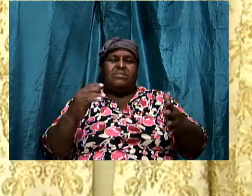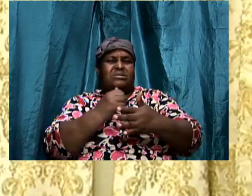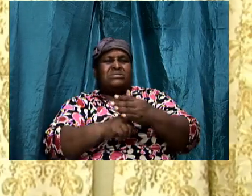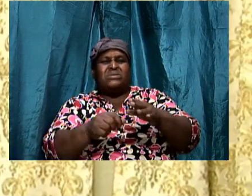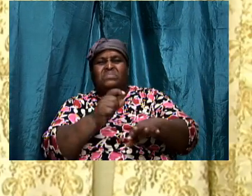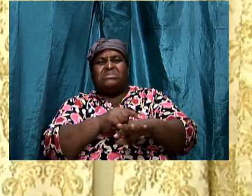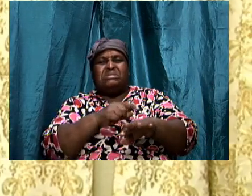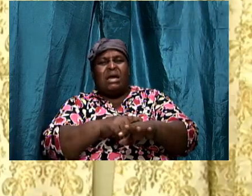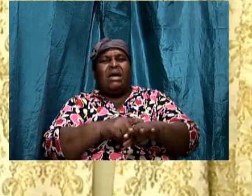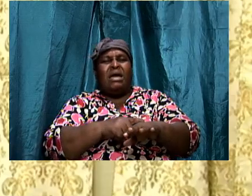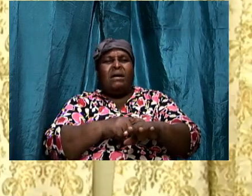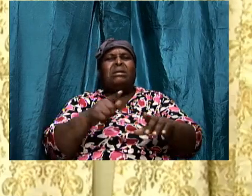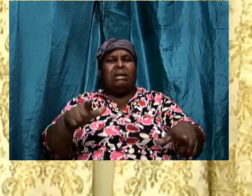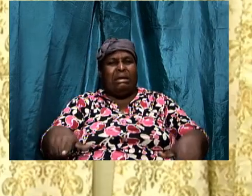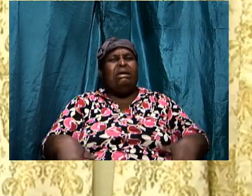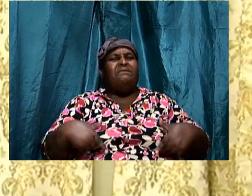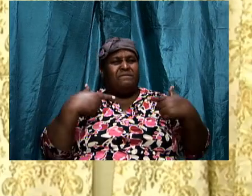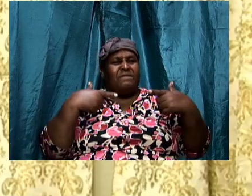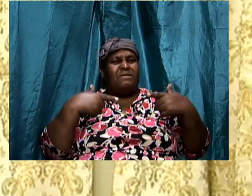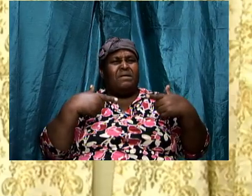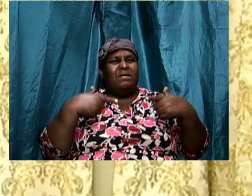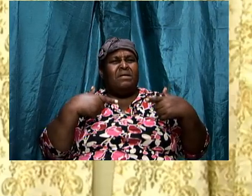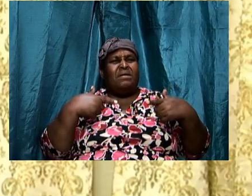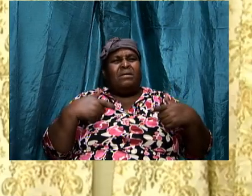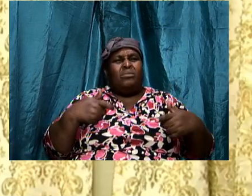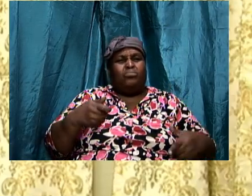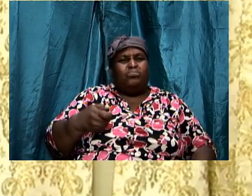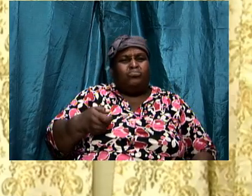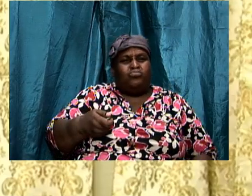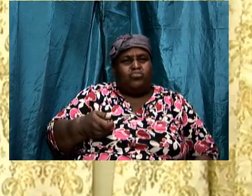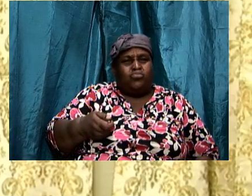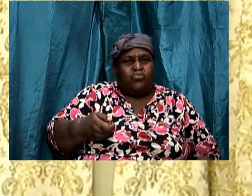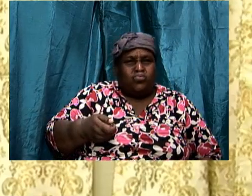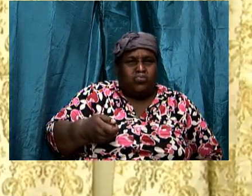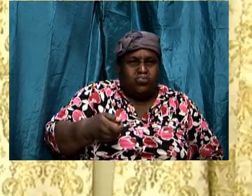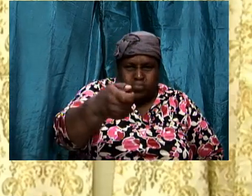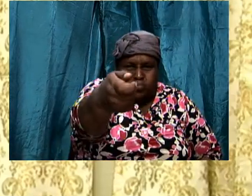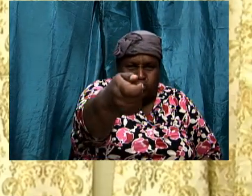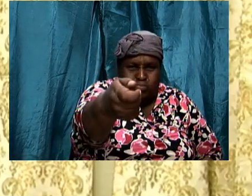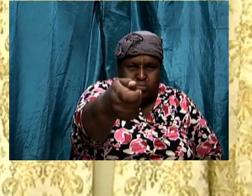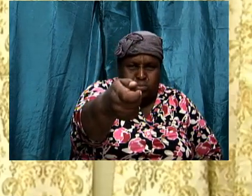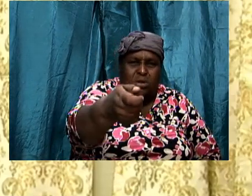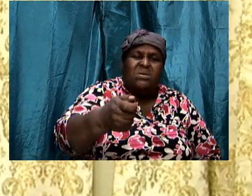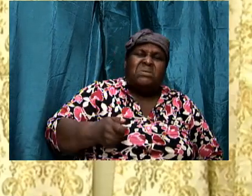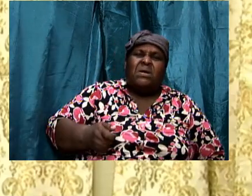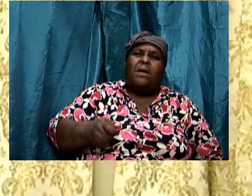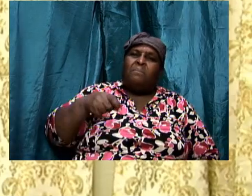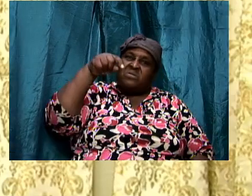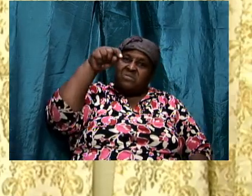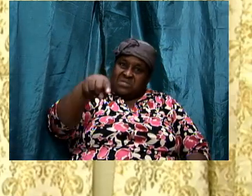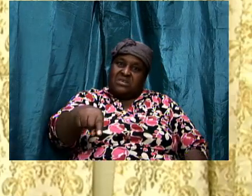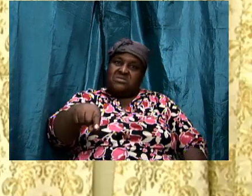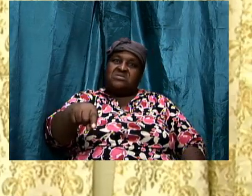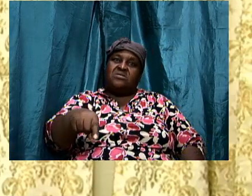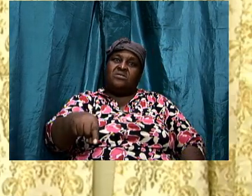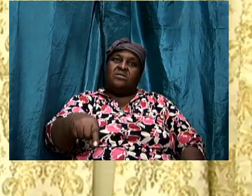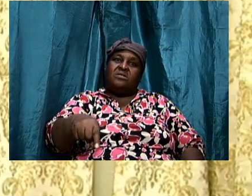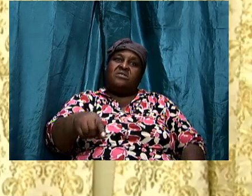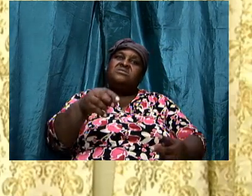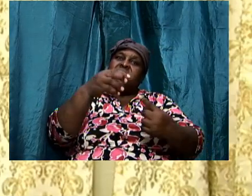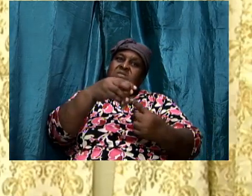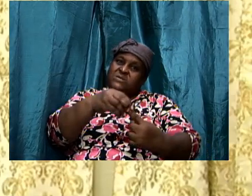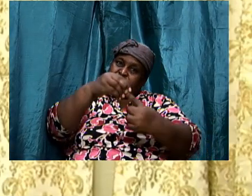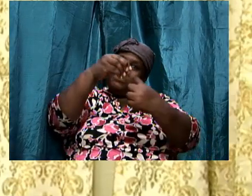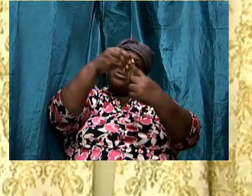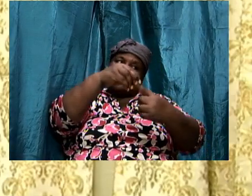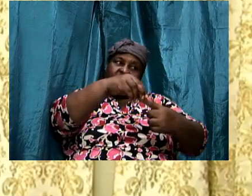survived being thrust through with a sword like that. But this particular sword with